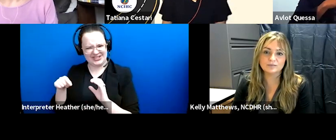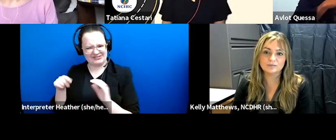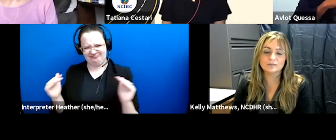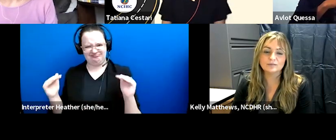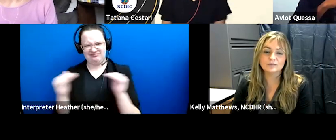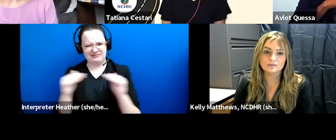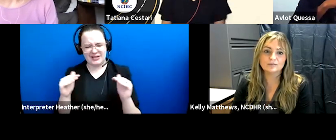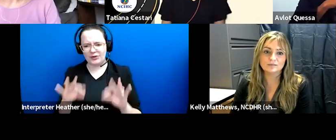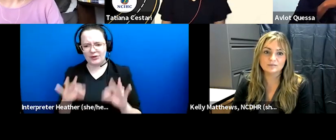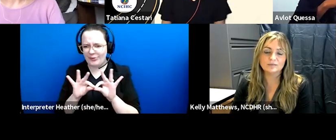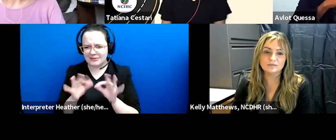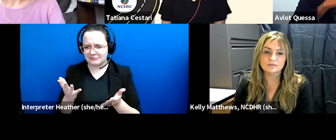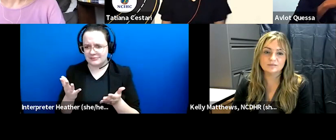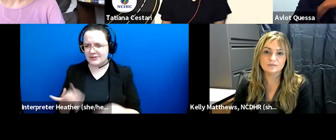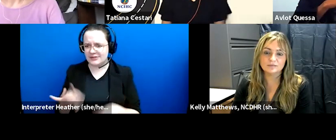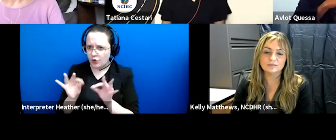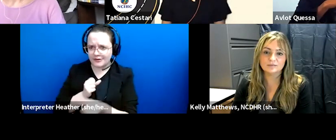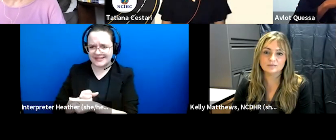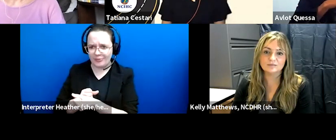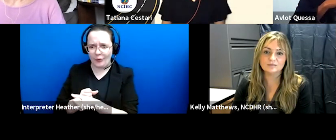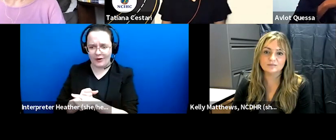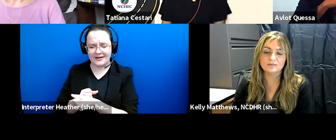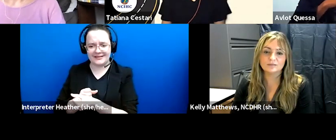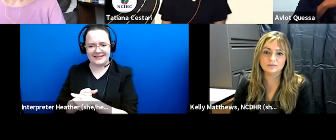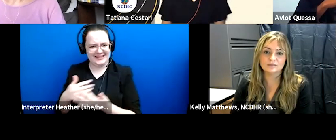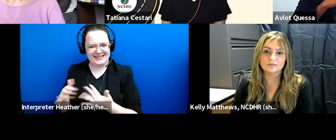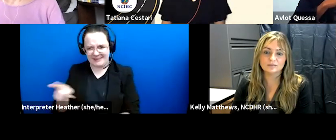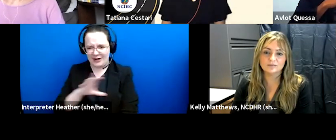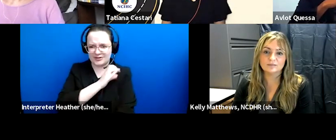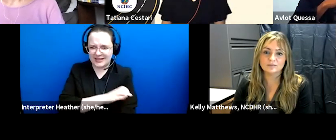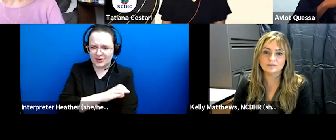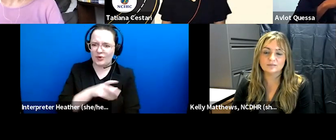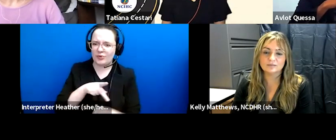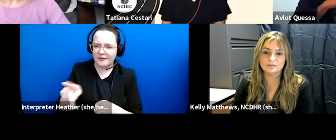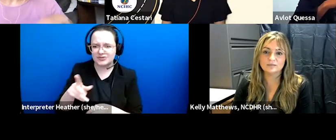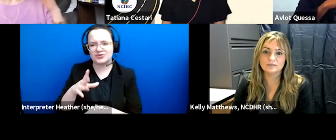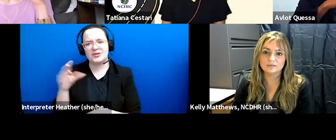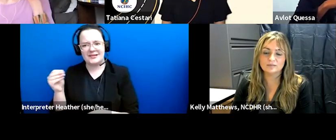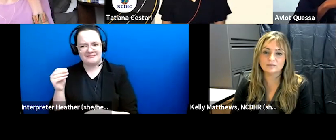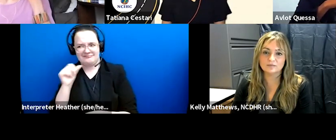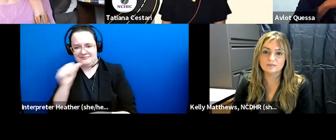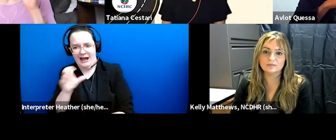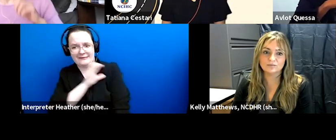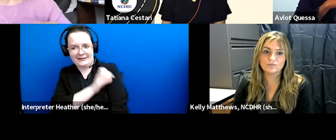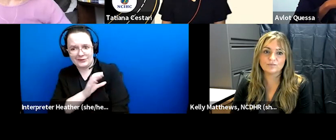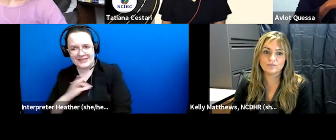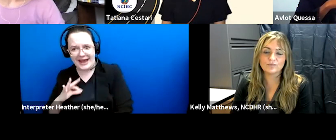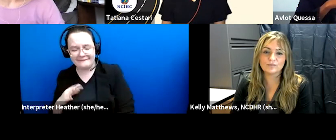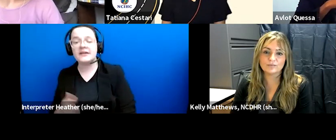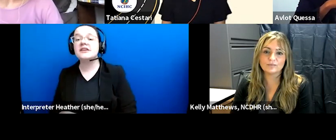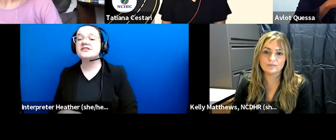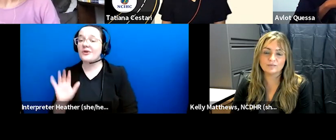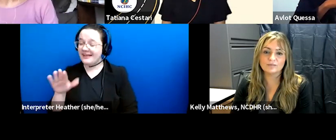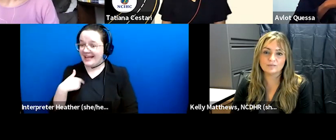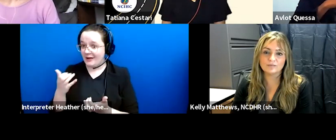as worthy of support i think in those in those contexts as well and i want to say thank you all for the clear clear